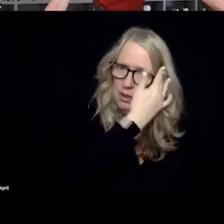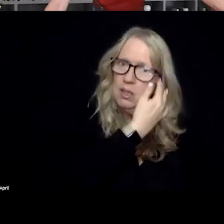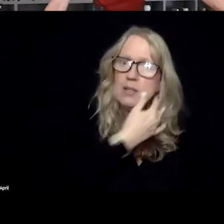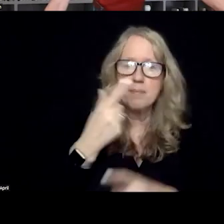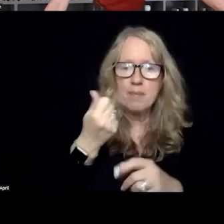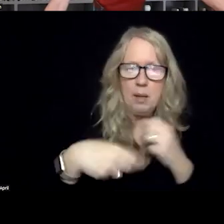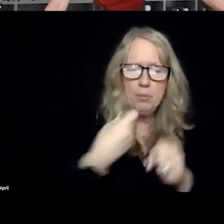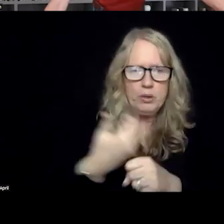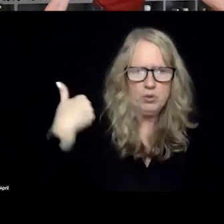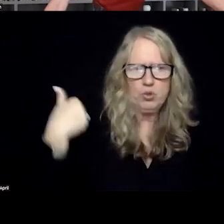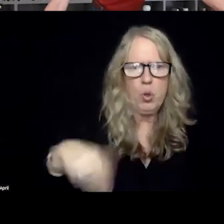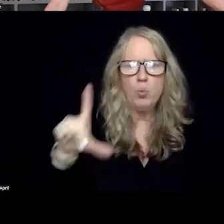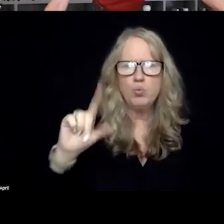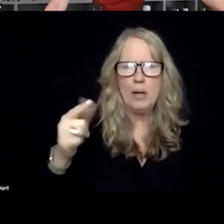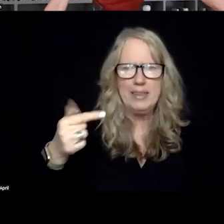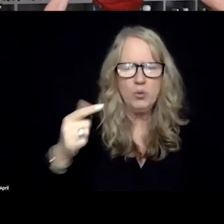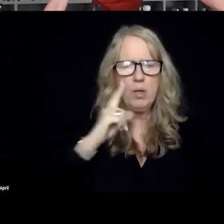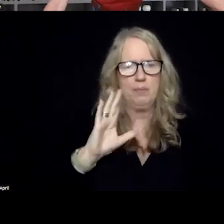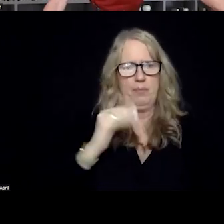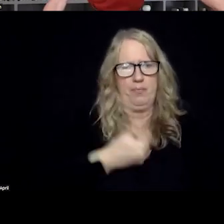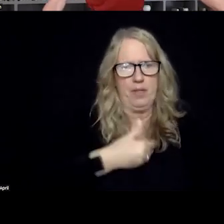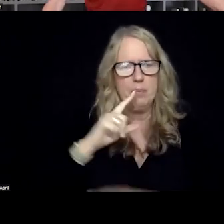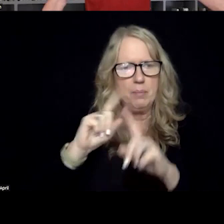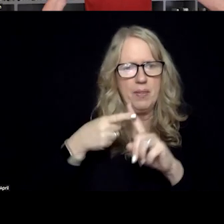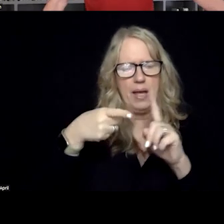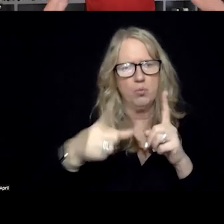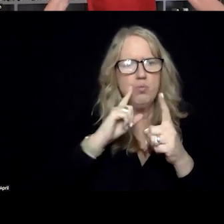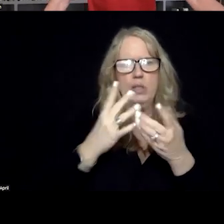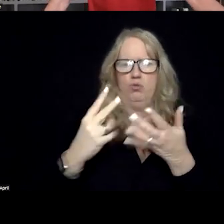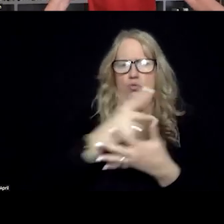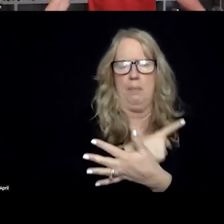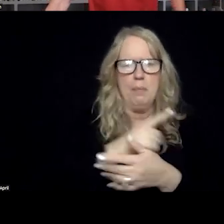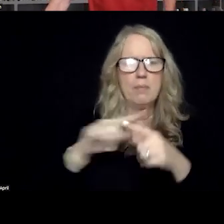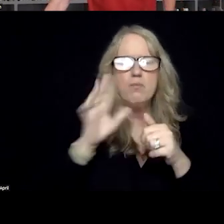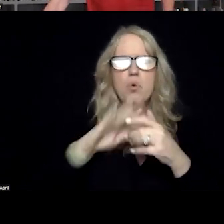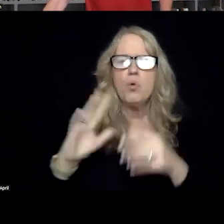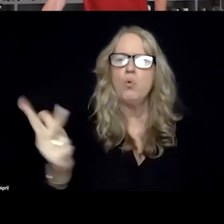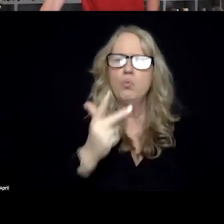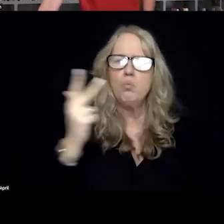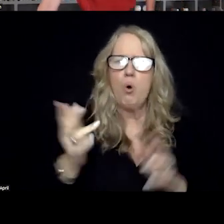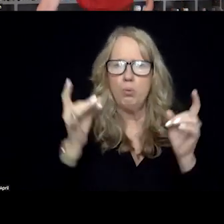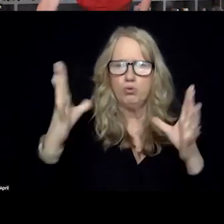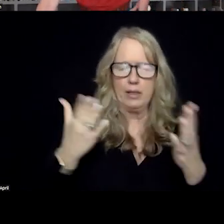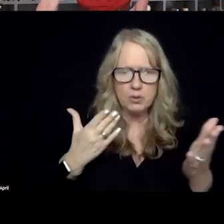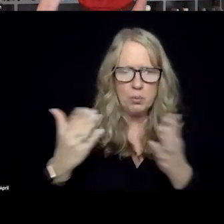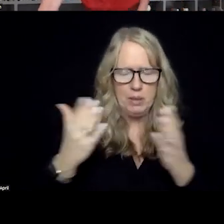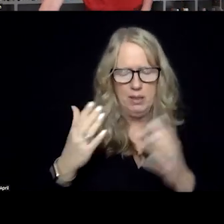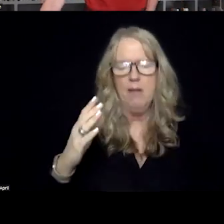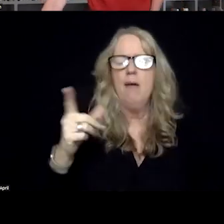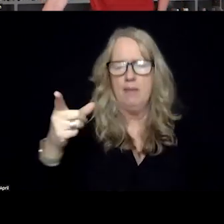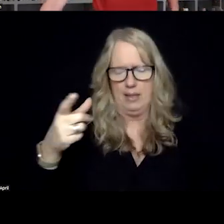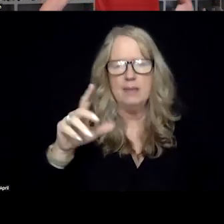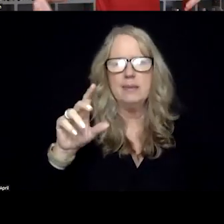years ago now, 2021, NRI's Kristen Naylan was reviewing mobile crisis services in Charleston County, South